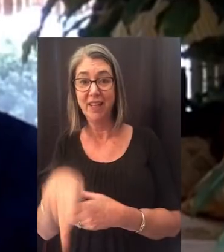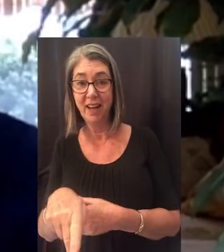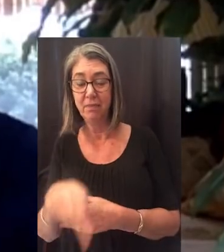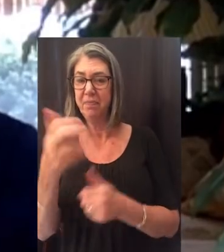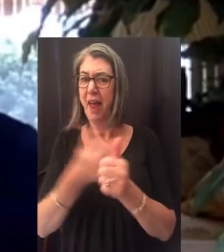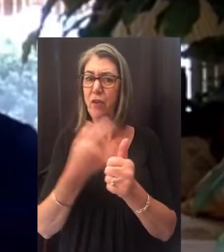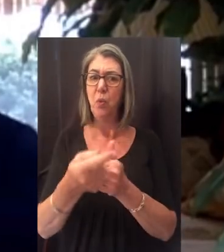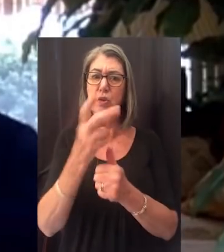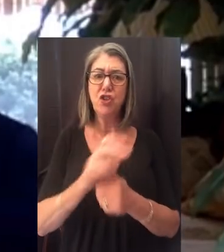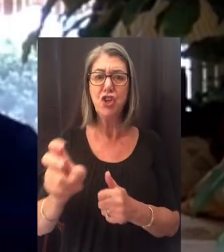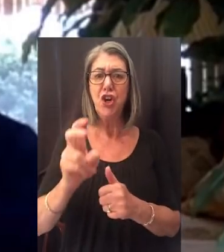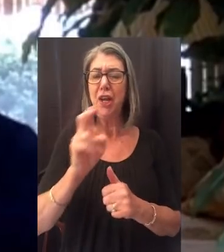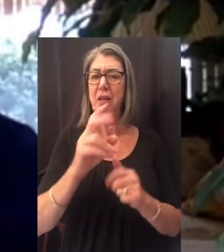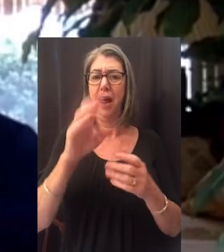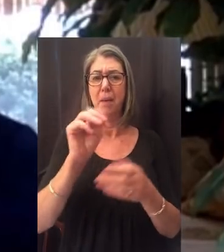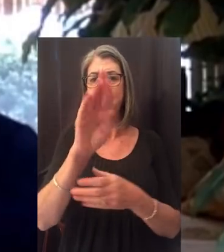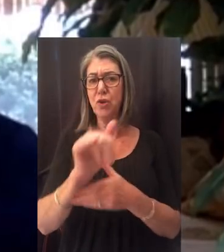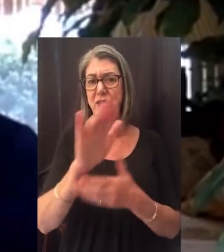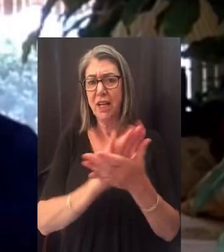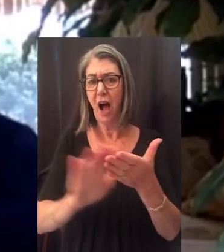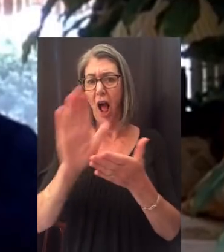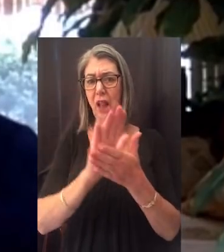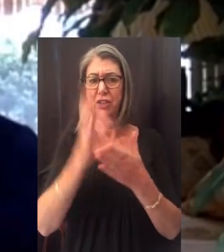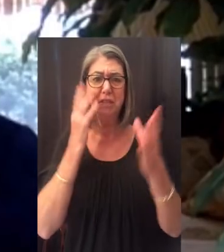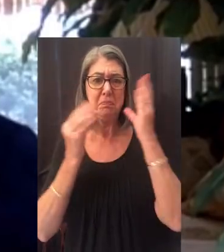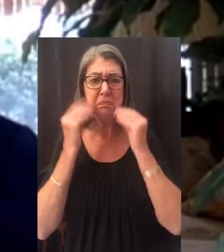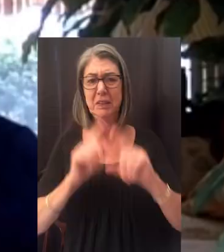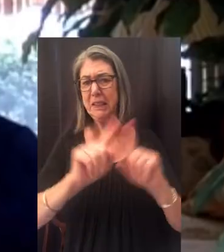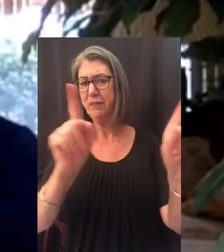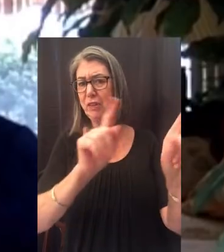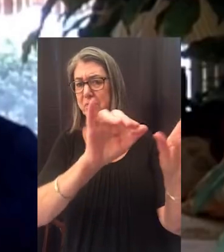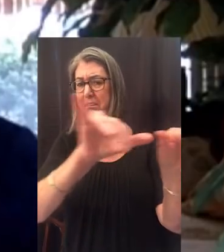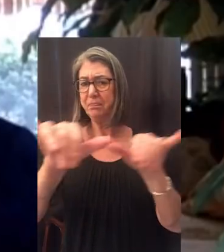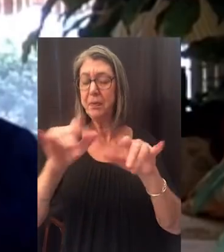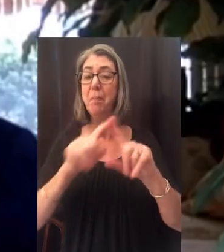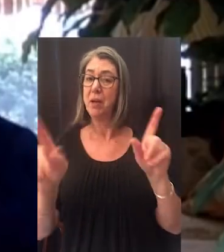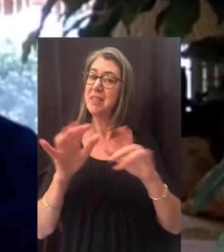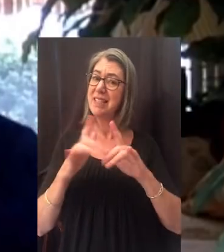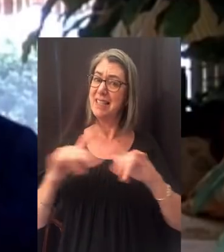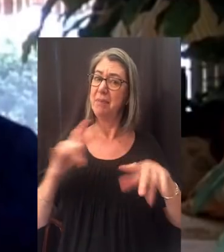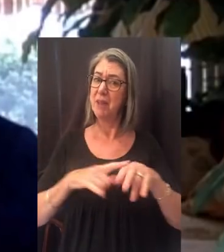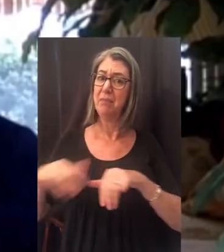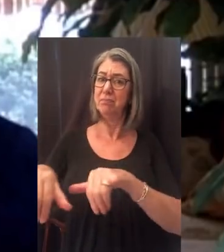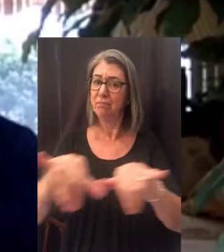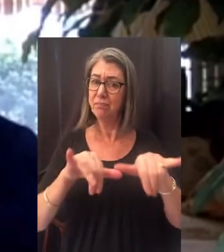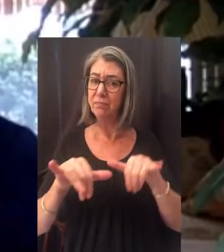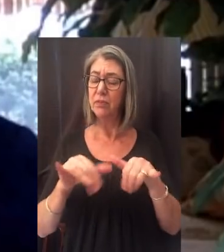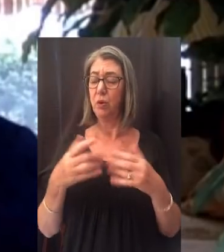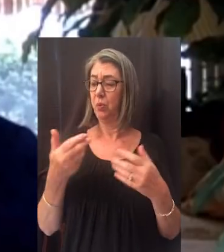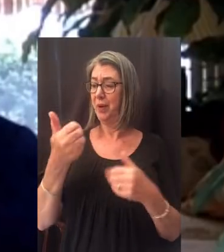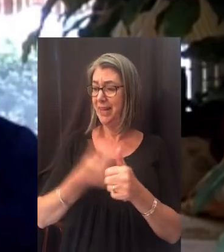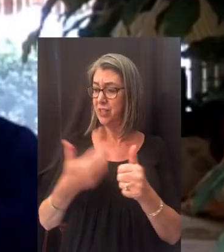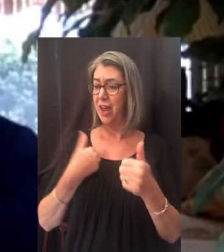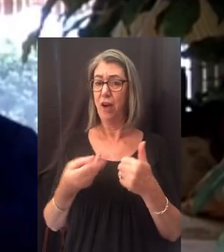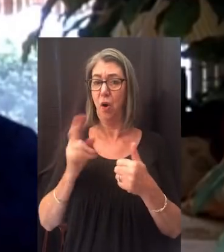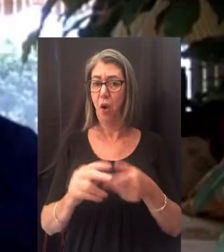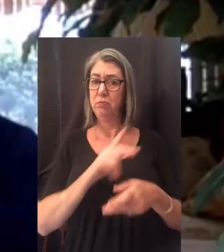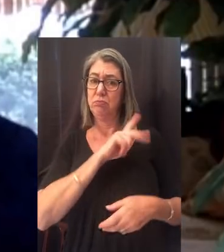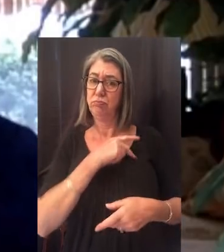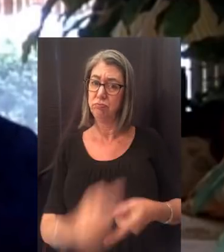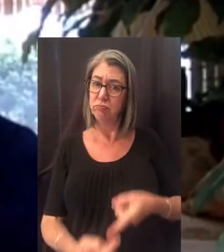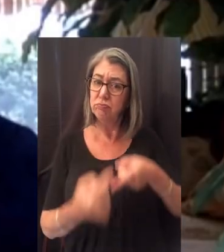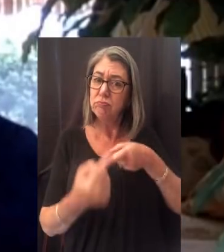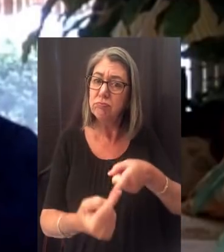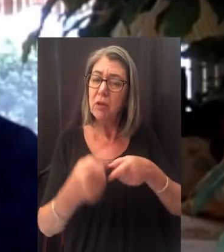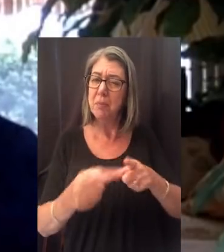Everyone's journey and experiences at Mercy College are different, but also similar. We all went through our own personal struggles while